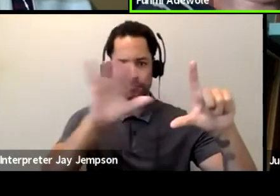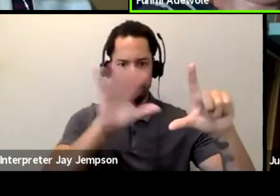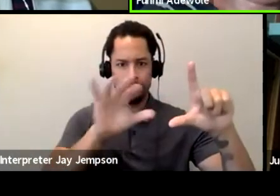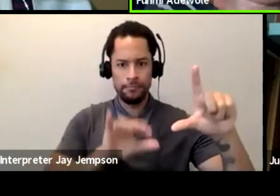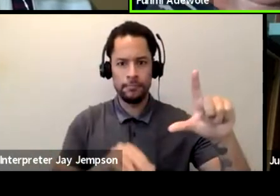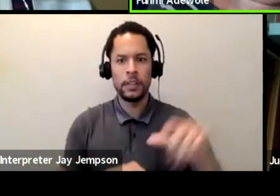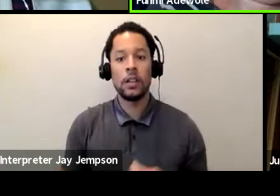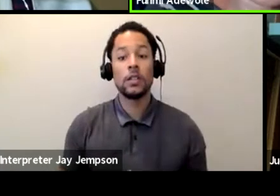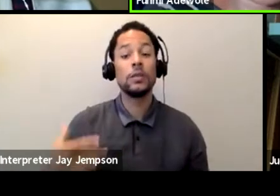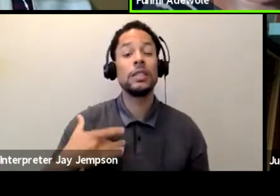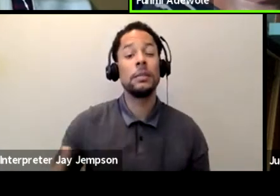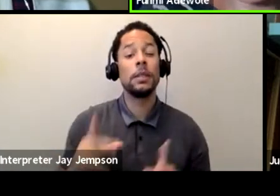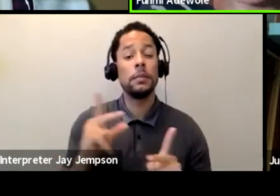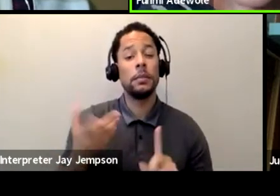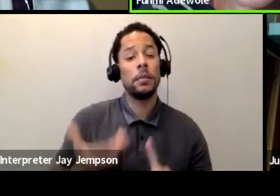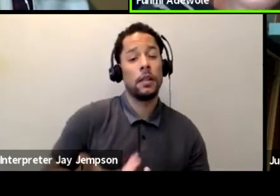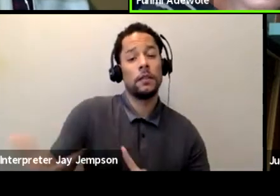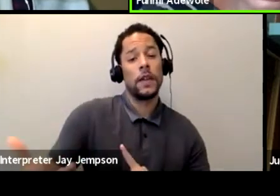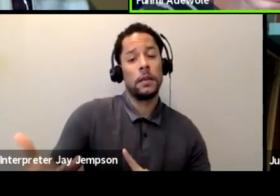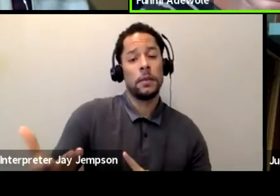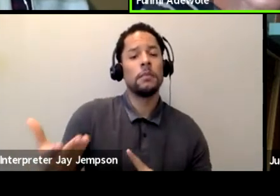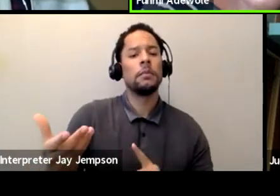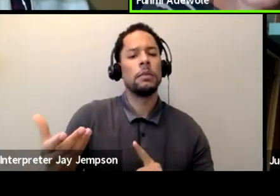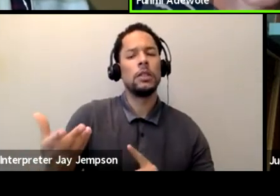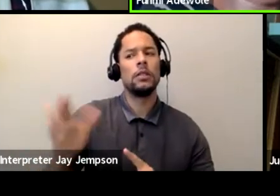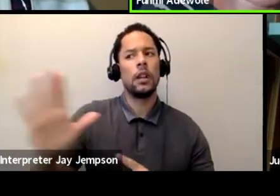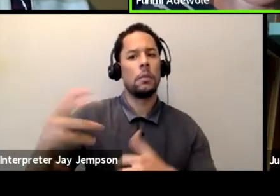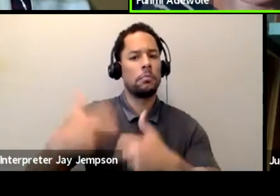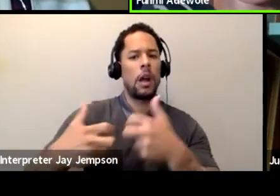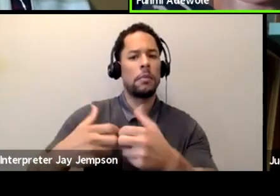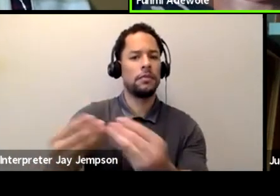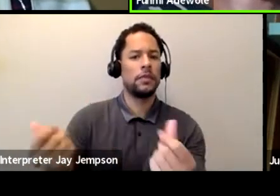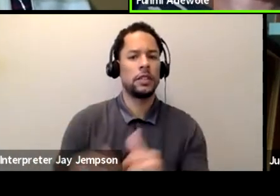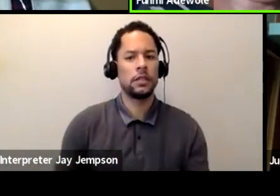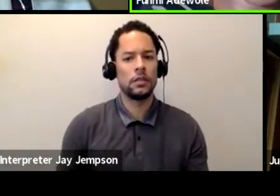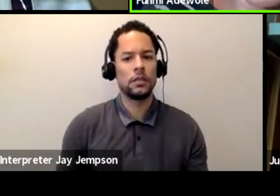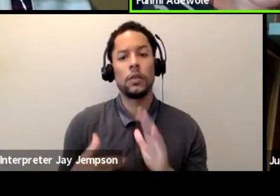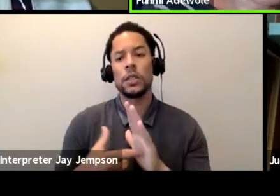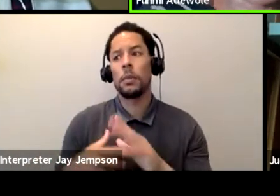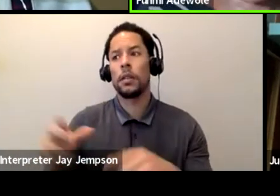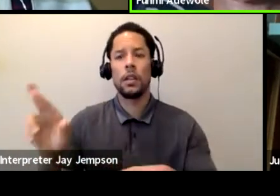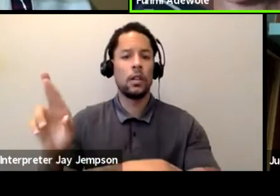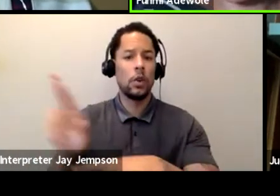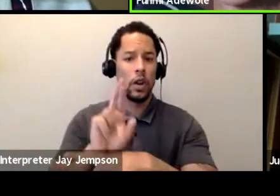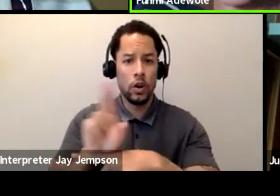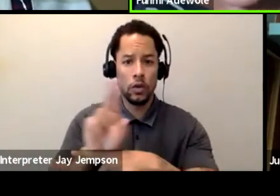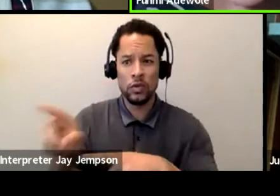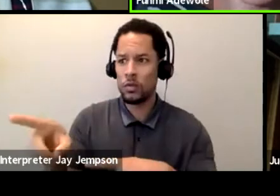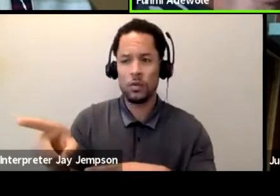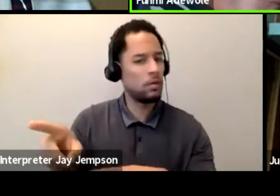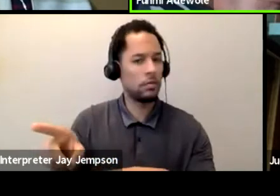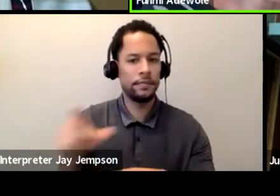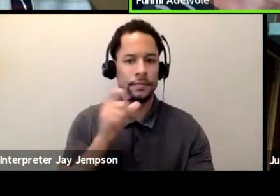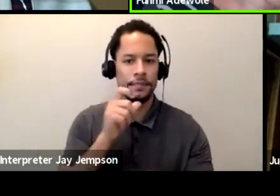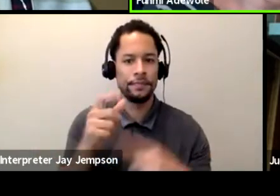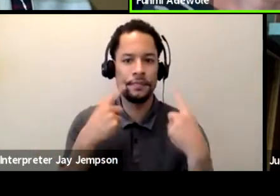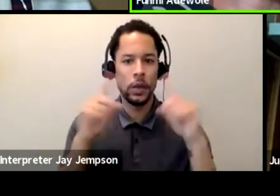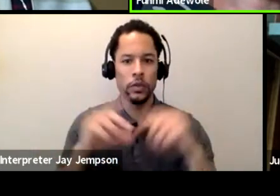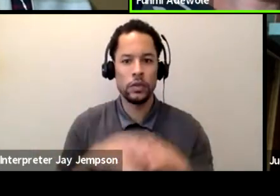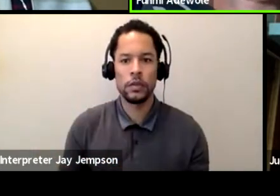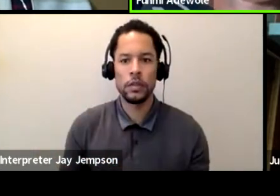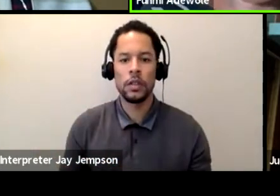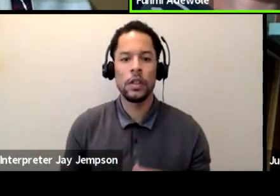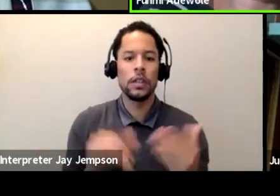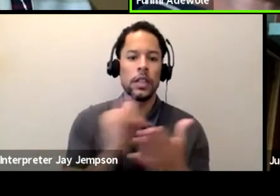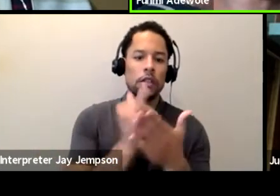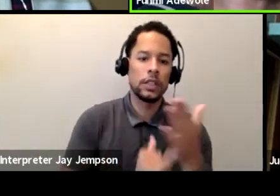fix a problem. They, they, they're, in a rehearsal. It's not working. The artistic director is not getting